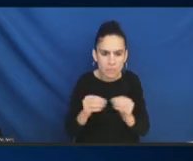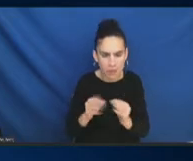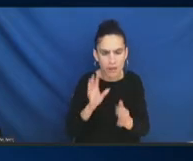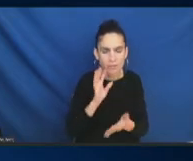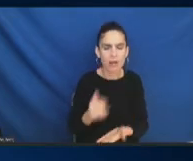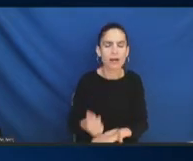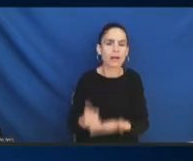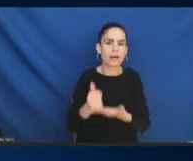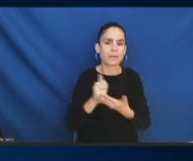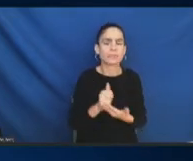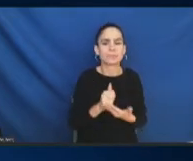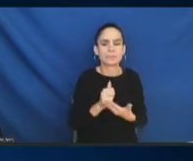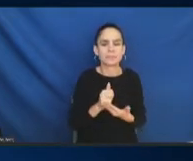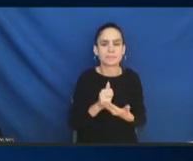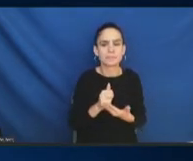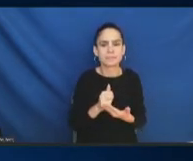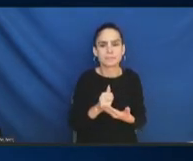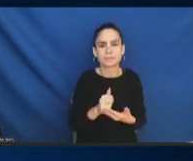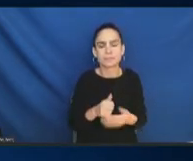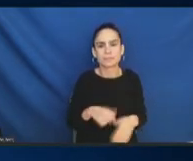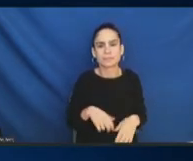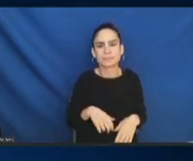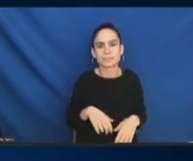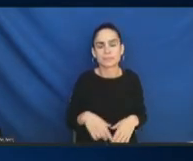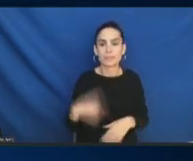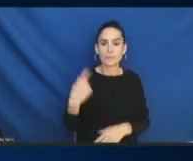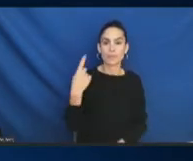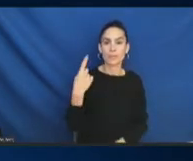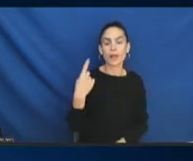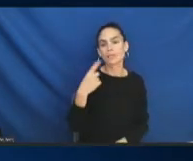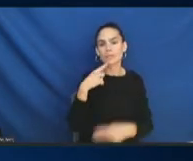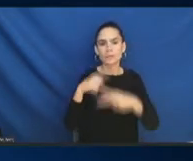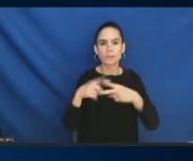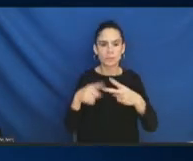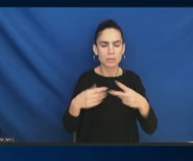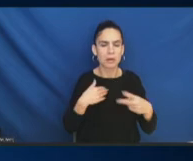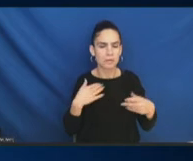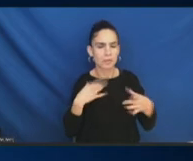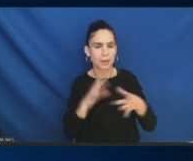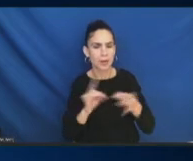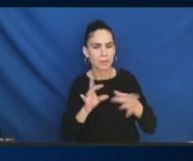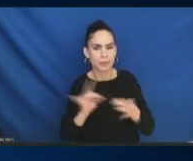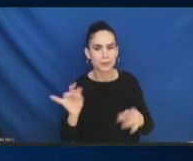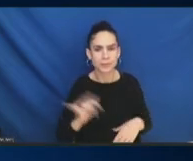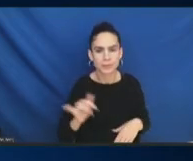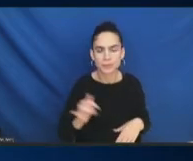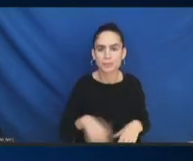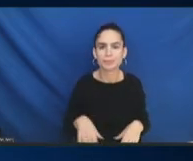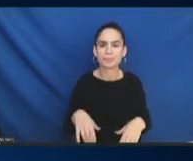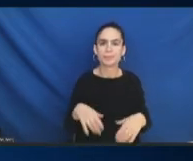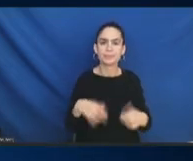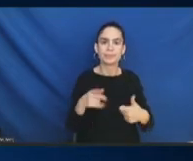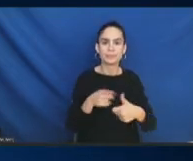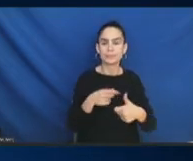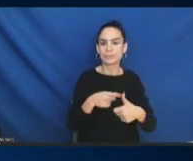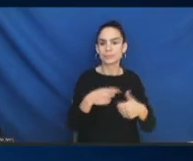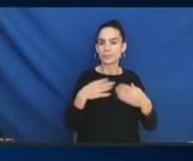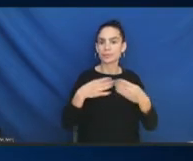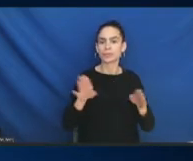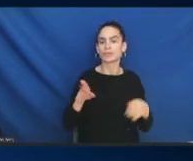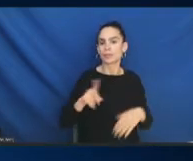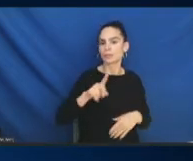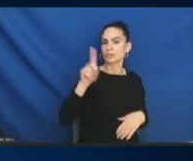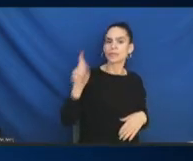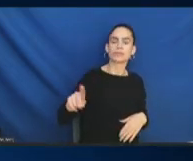The one question that, there are two things I had to comment on. One, just in general, there's been this question about sort of uniformity amongst